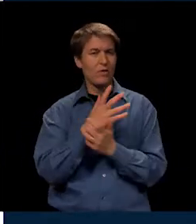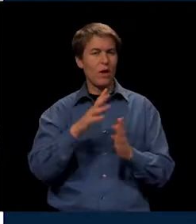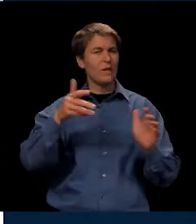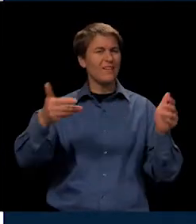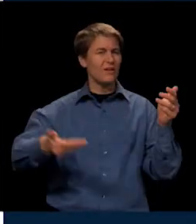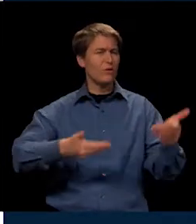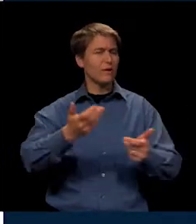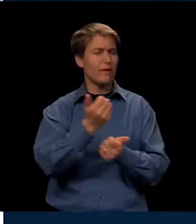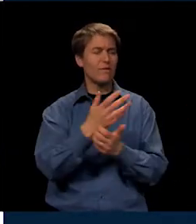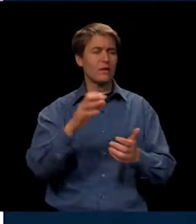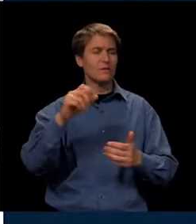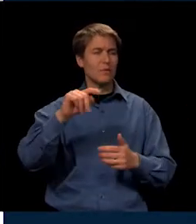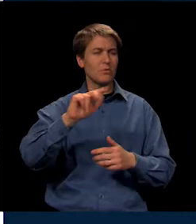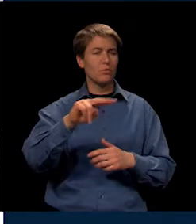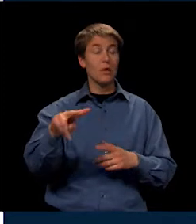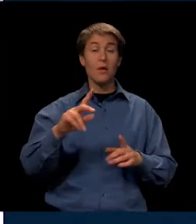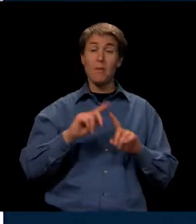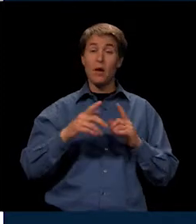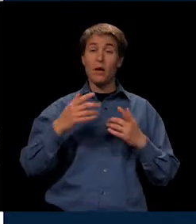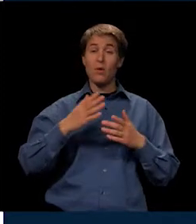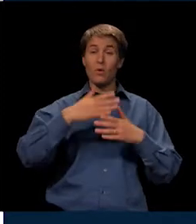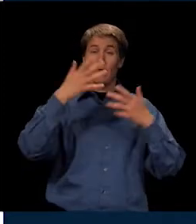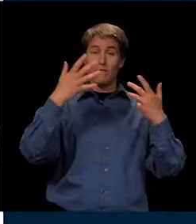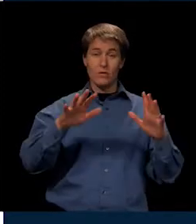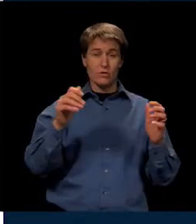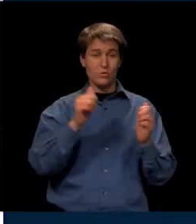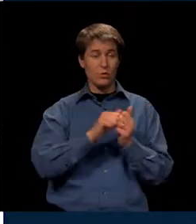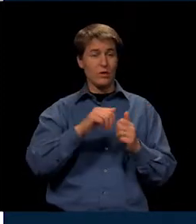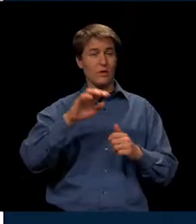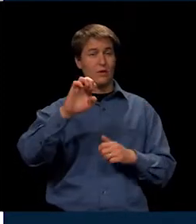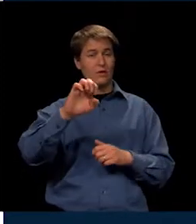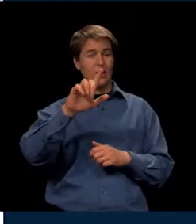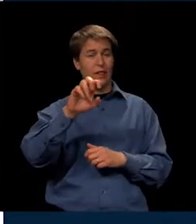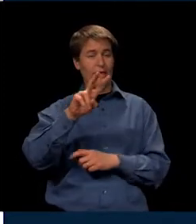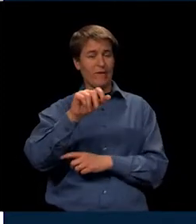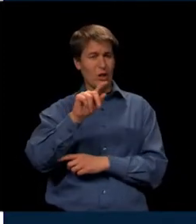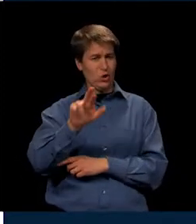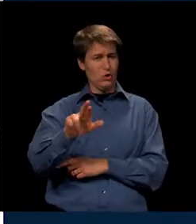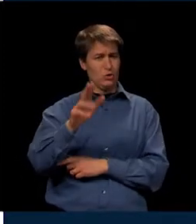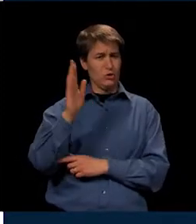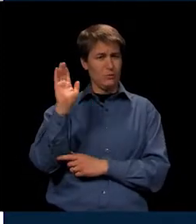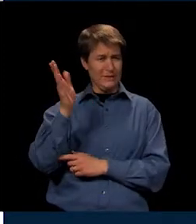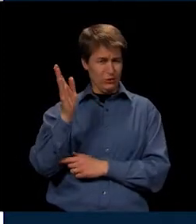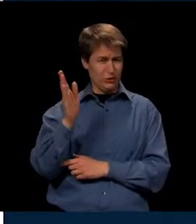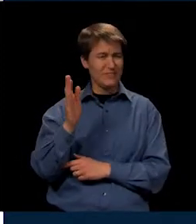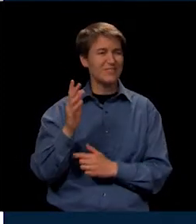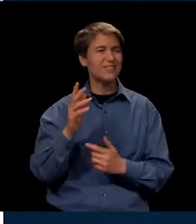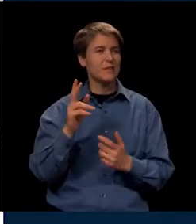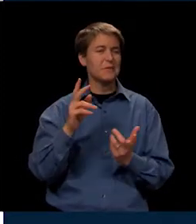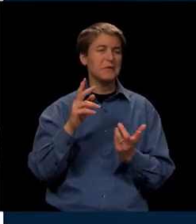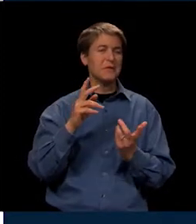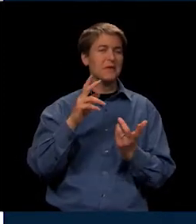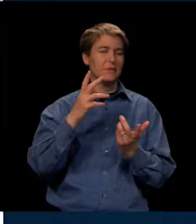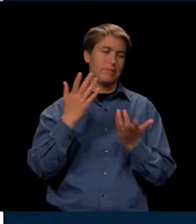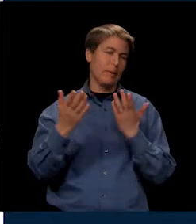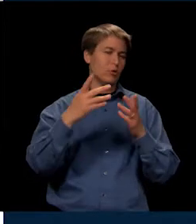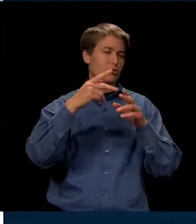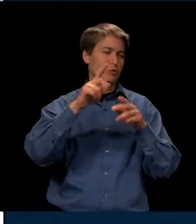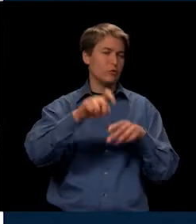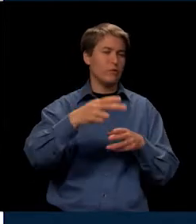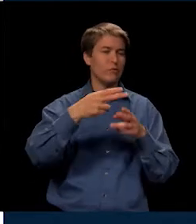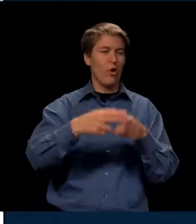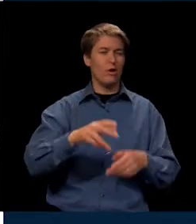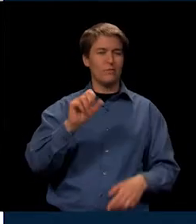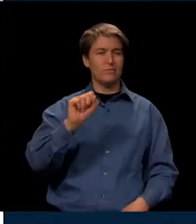session on September 22nd, we ended with elevator speeches. And it was political time, maybe we should have called them stump